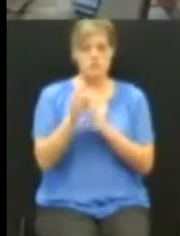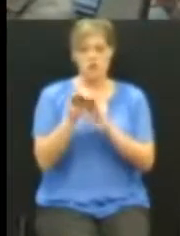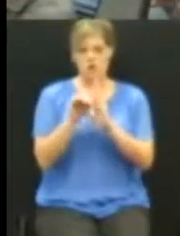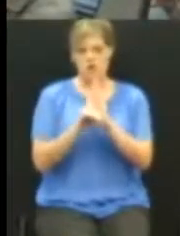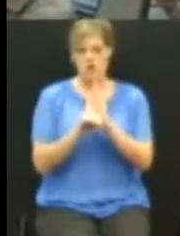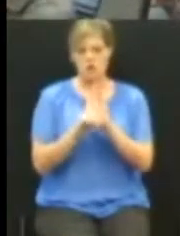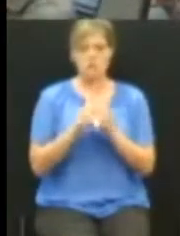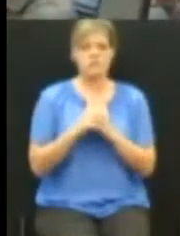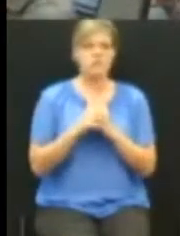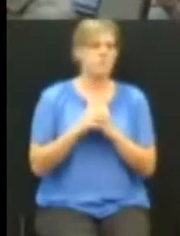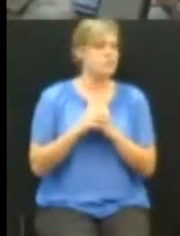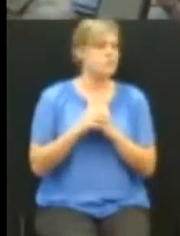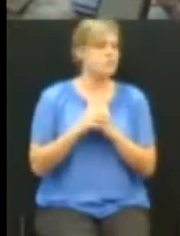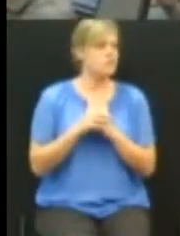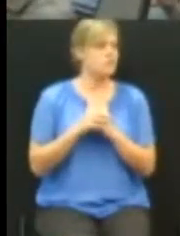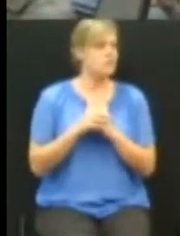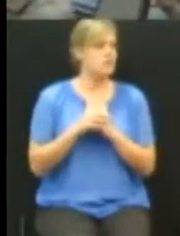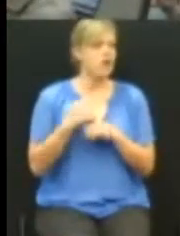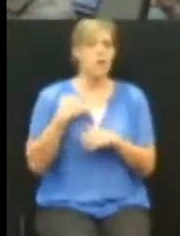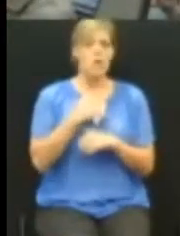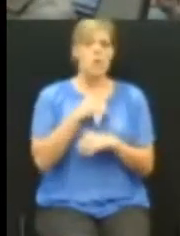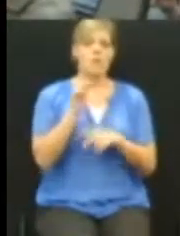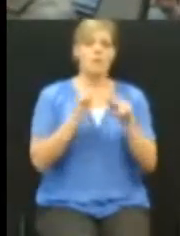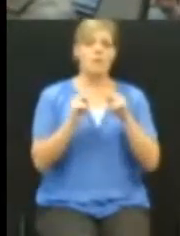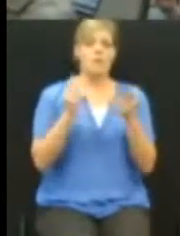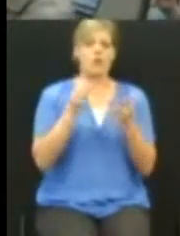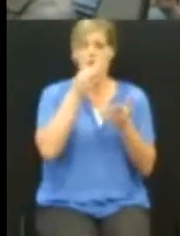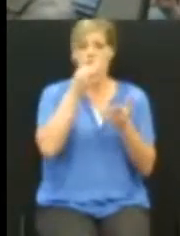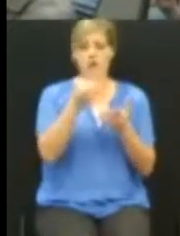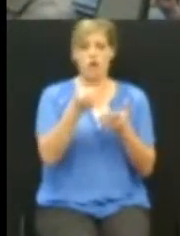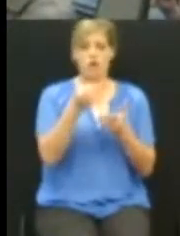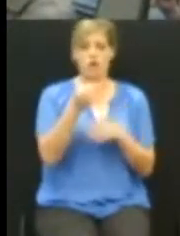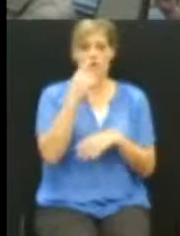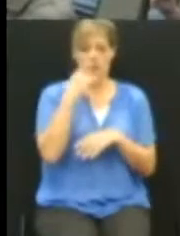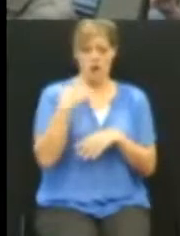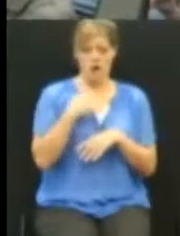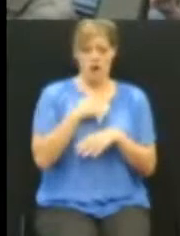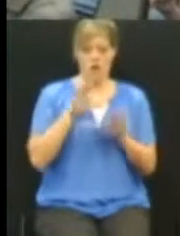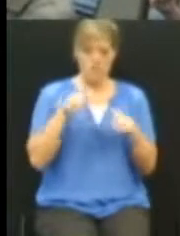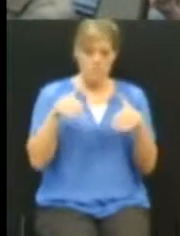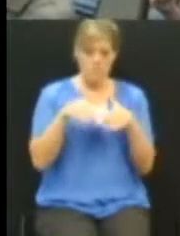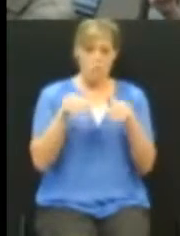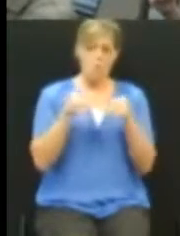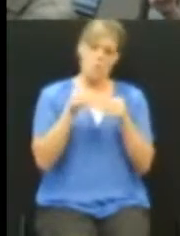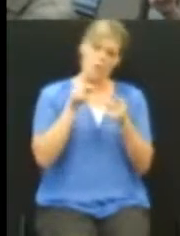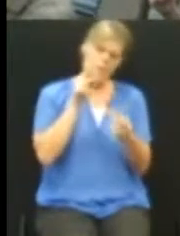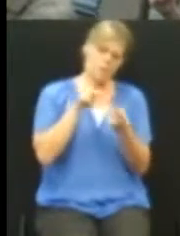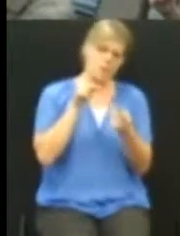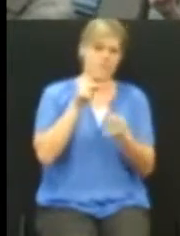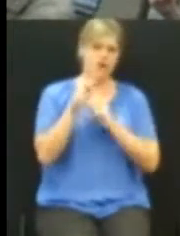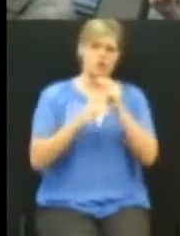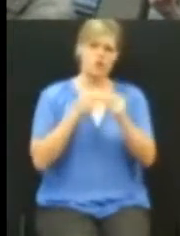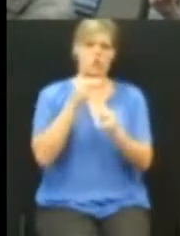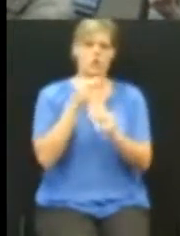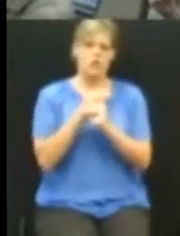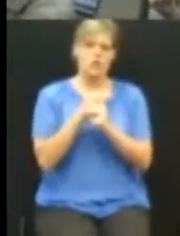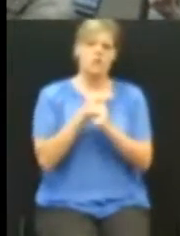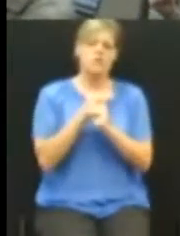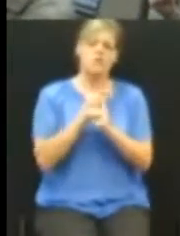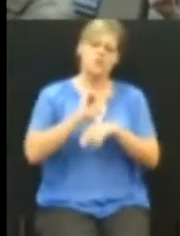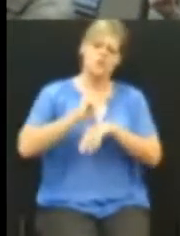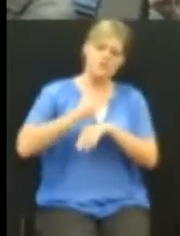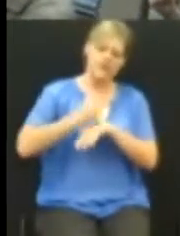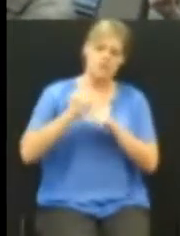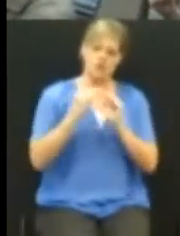to here. We the people of Pocatello, in order to form a more corporate union, establish justice, ensure domestic